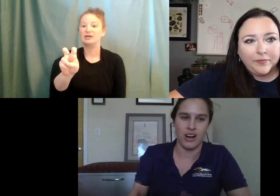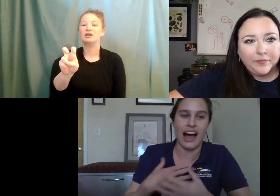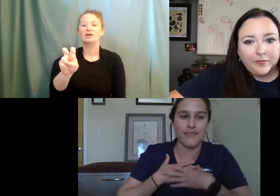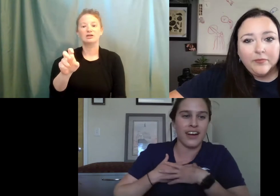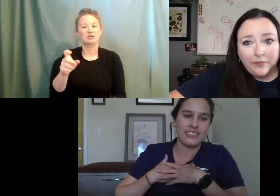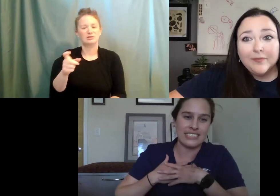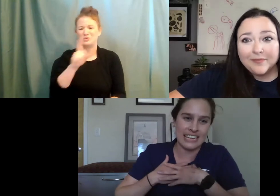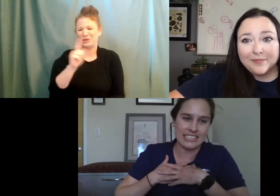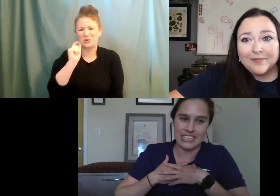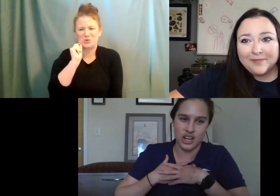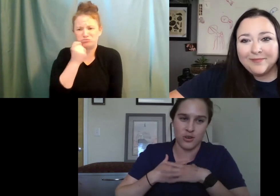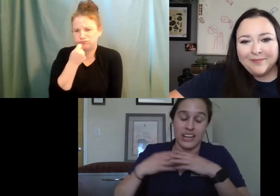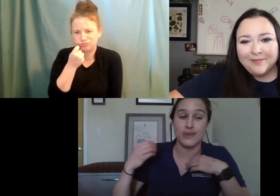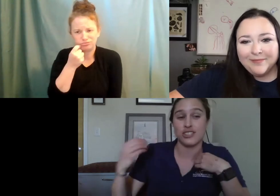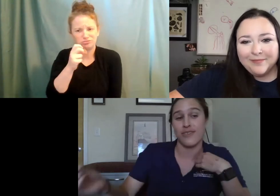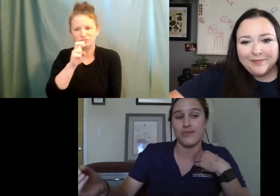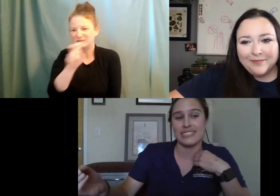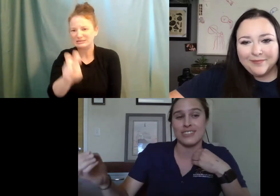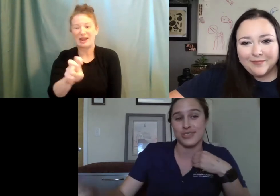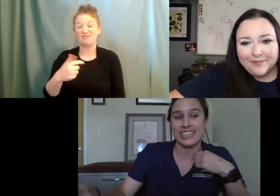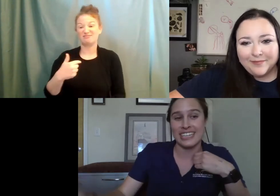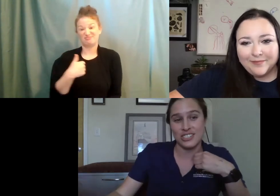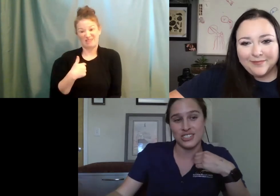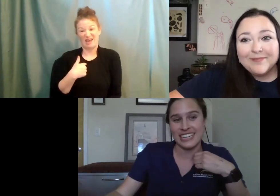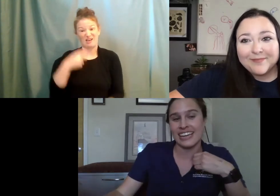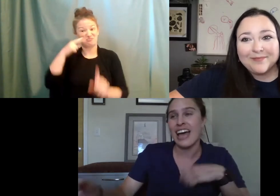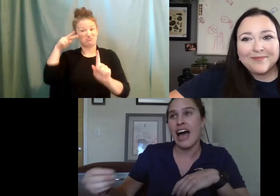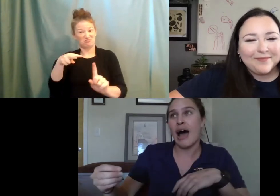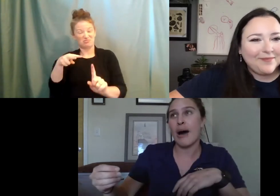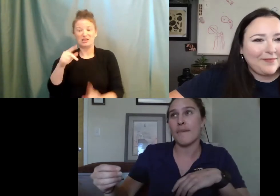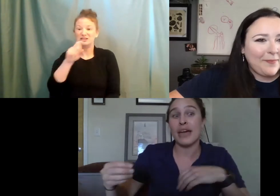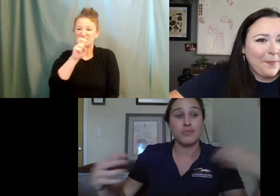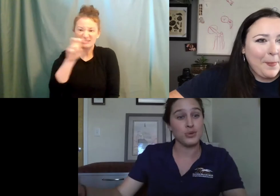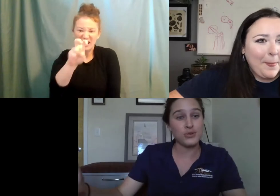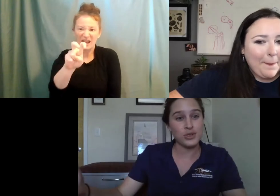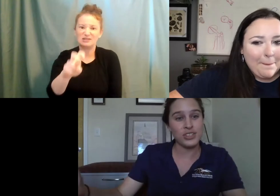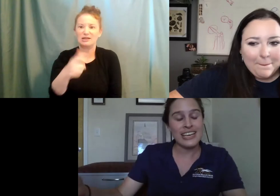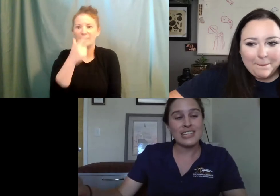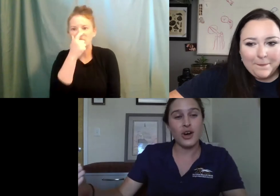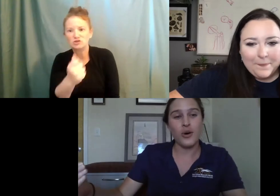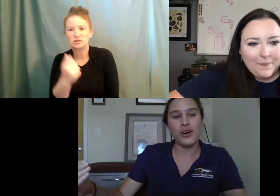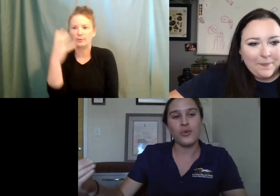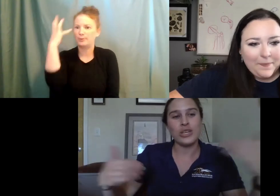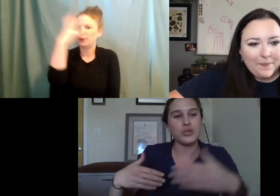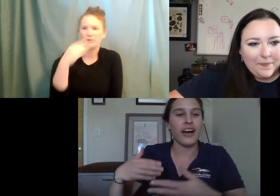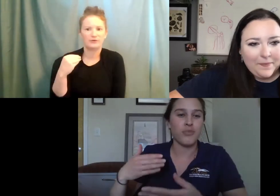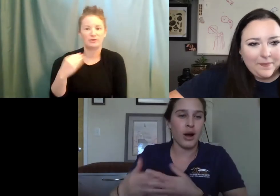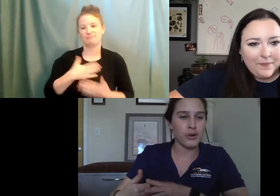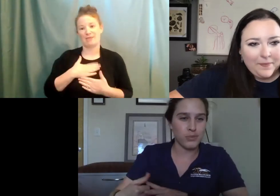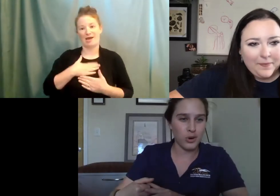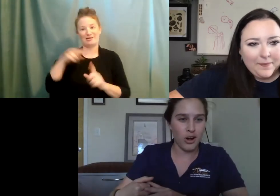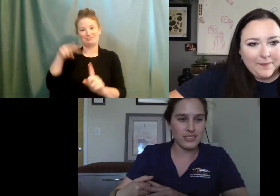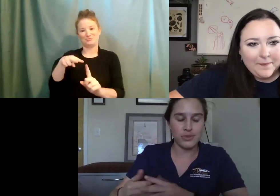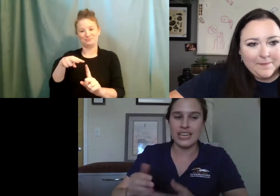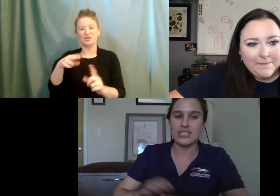cool. I find snakes in general, and especially venomous snakes really interesting and beautiful. So we do have